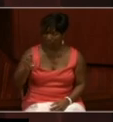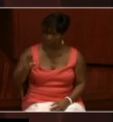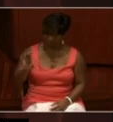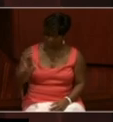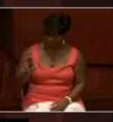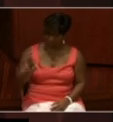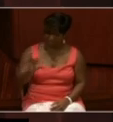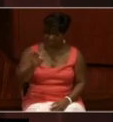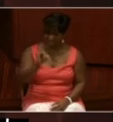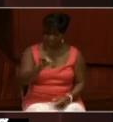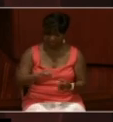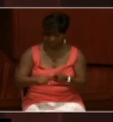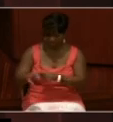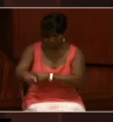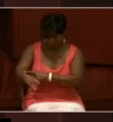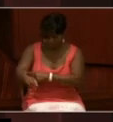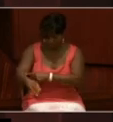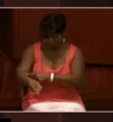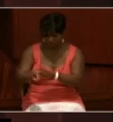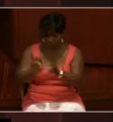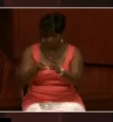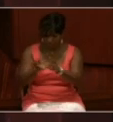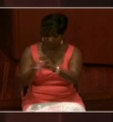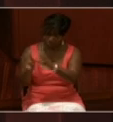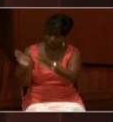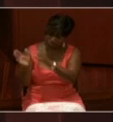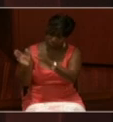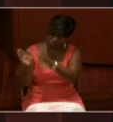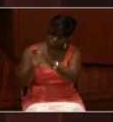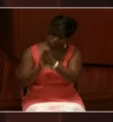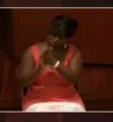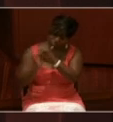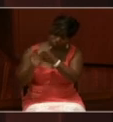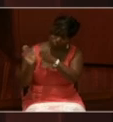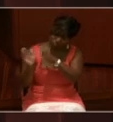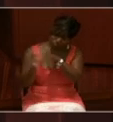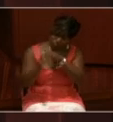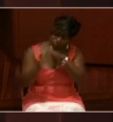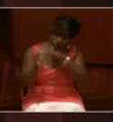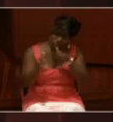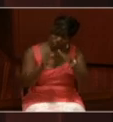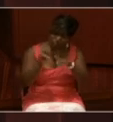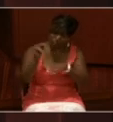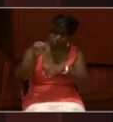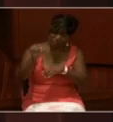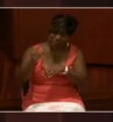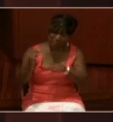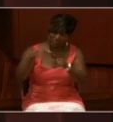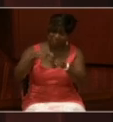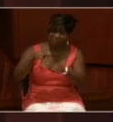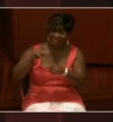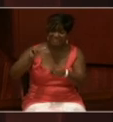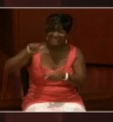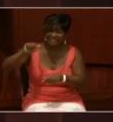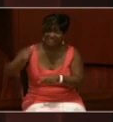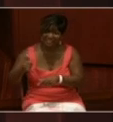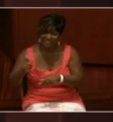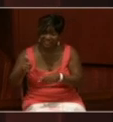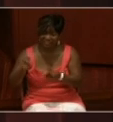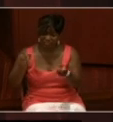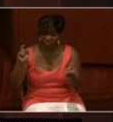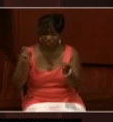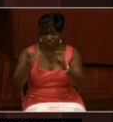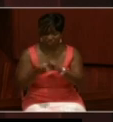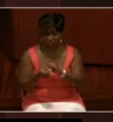to midnight. Clear and pleasant light breeze from the northeast until 10 when it became fresh and shifted north to northeast.